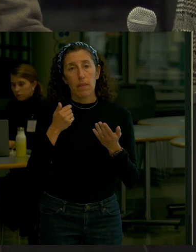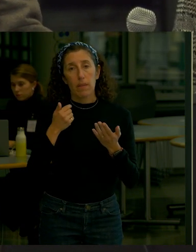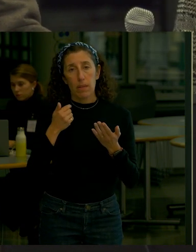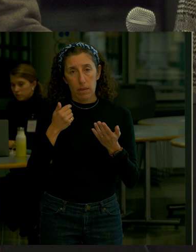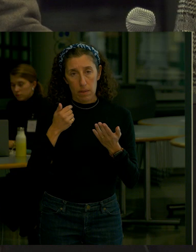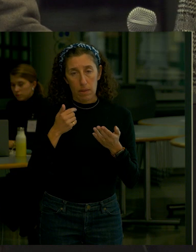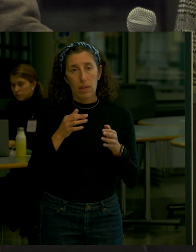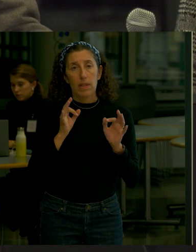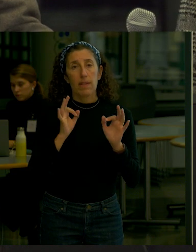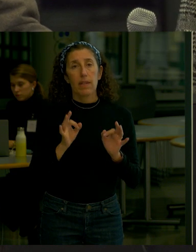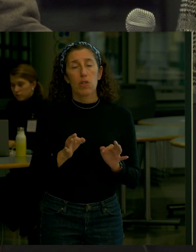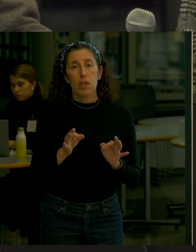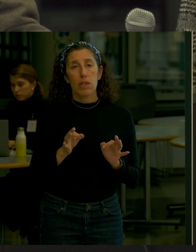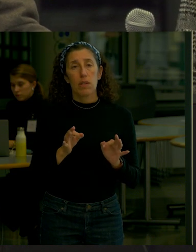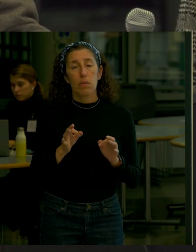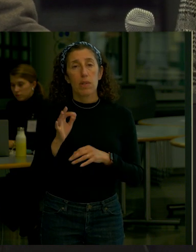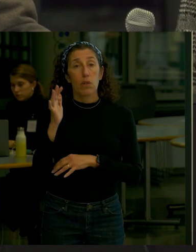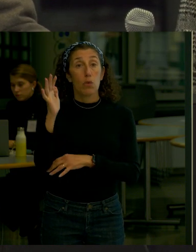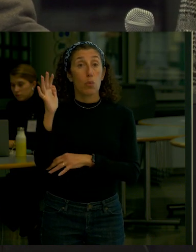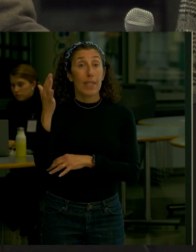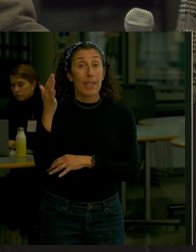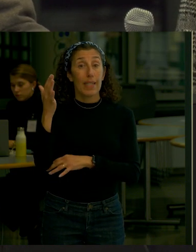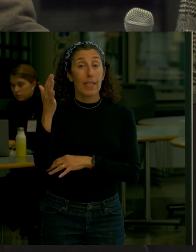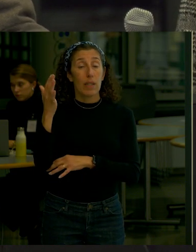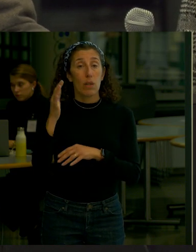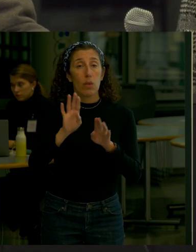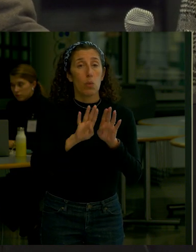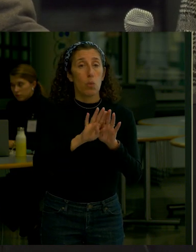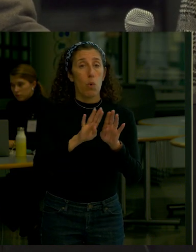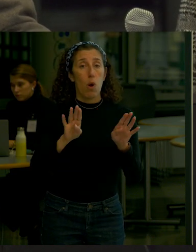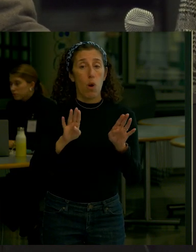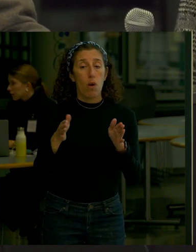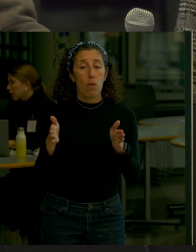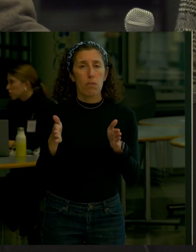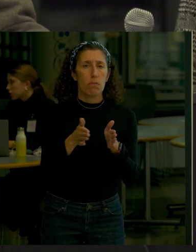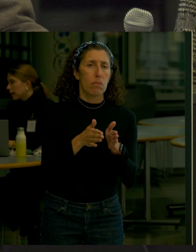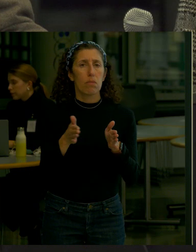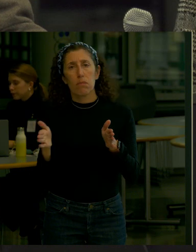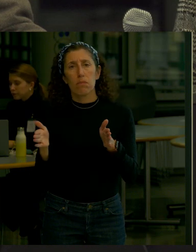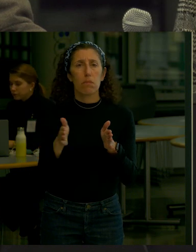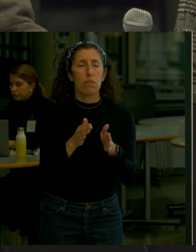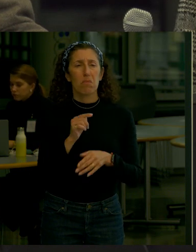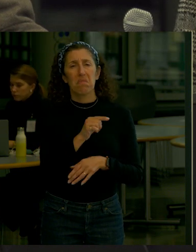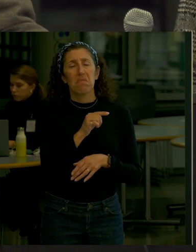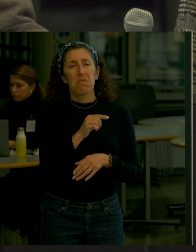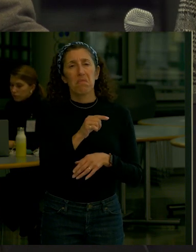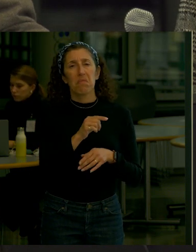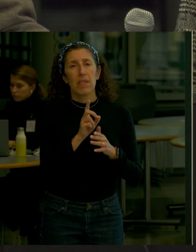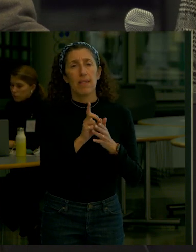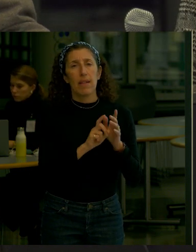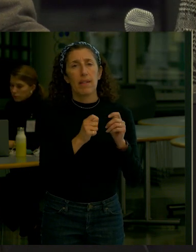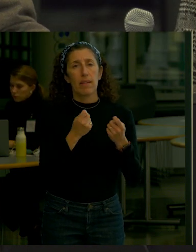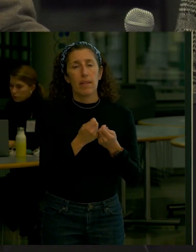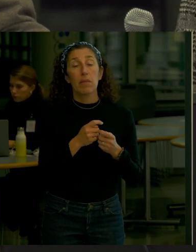be to the wall and the FEMA guidance is part of that so